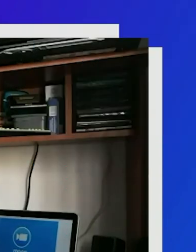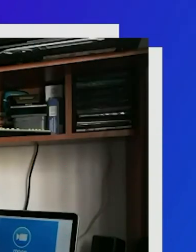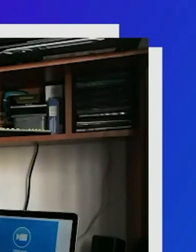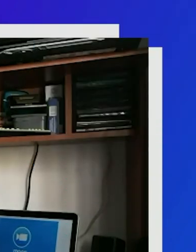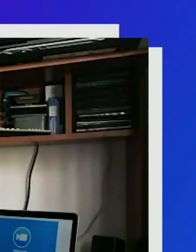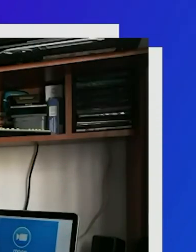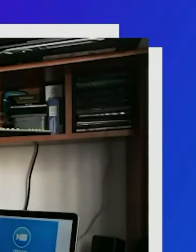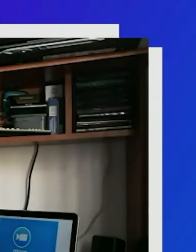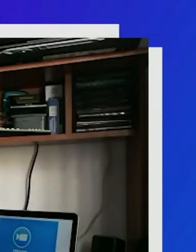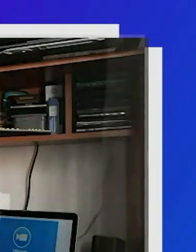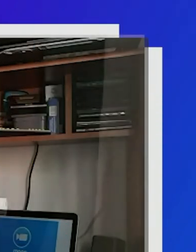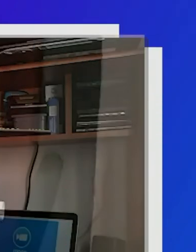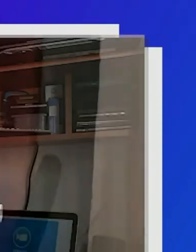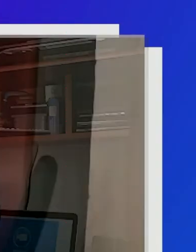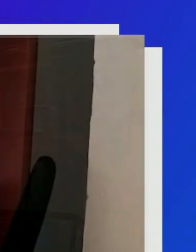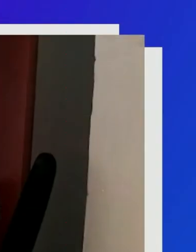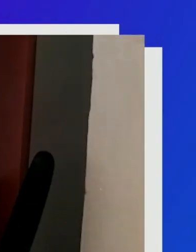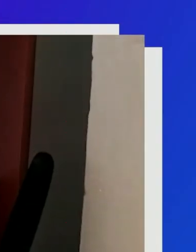able to access normally.